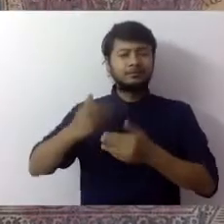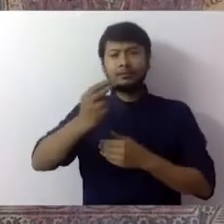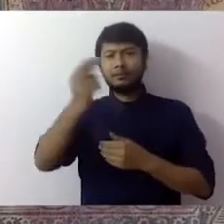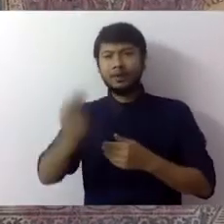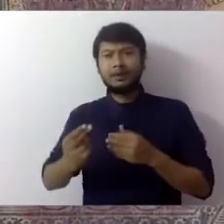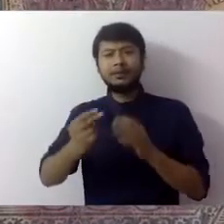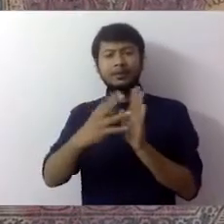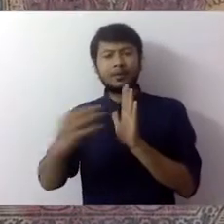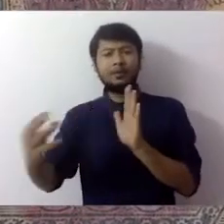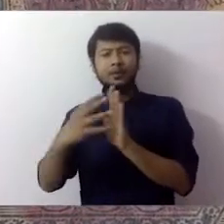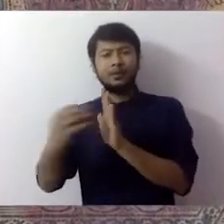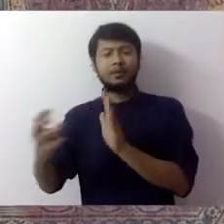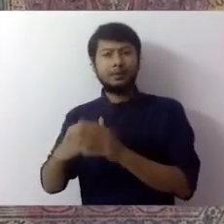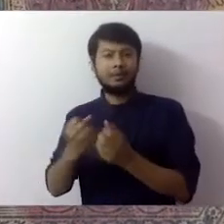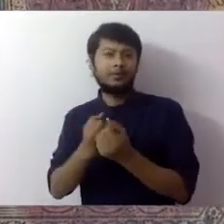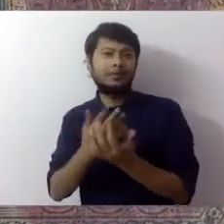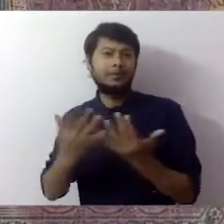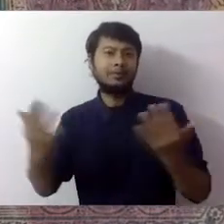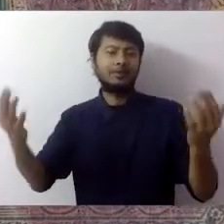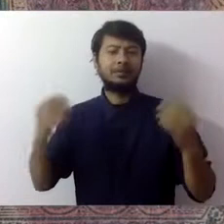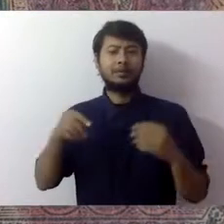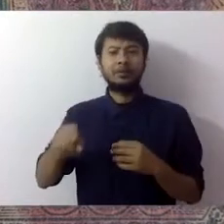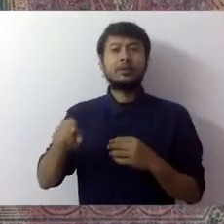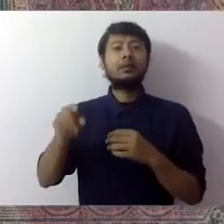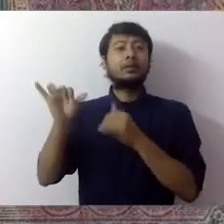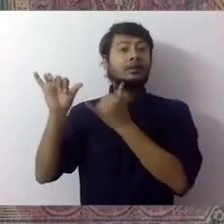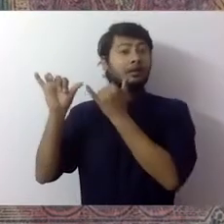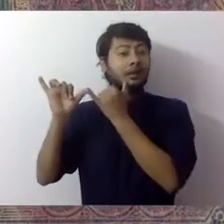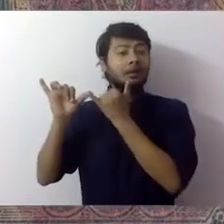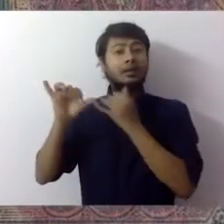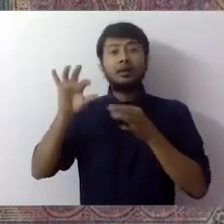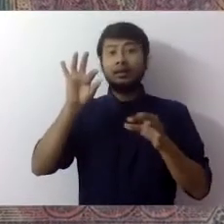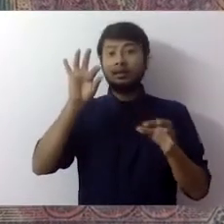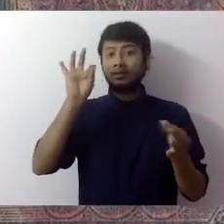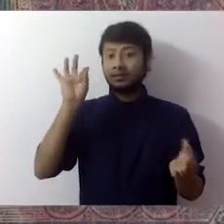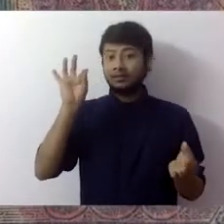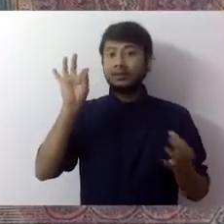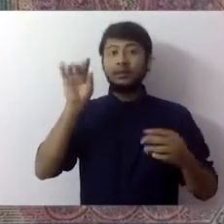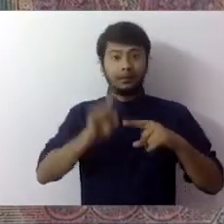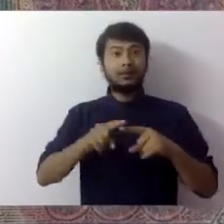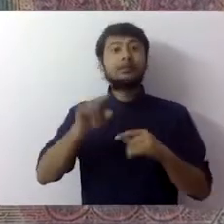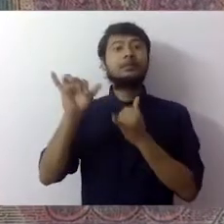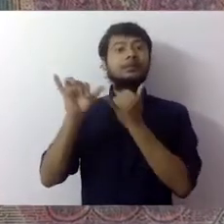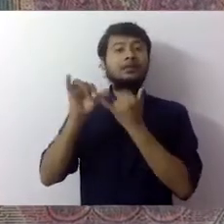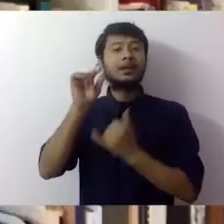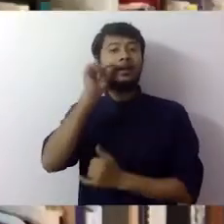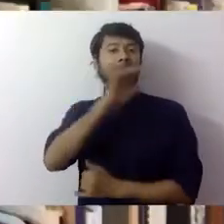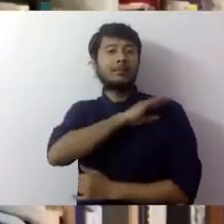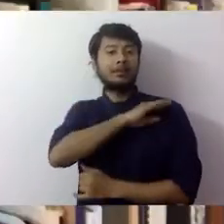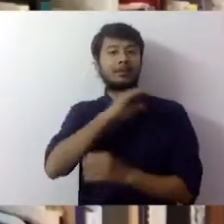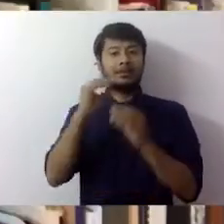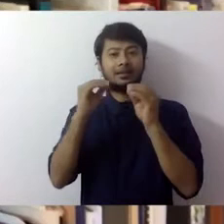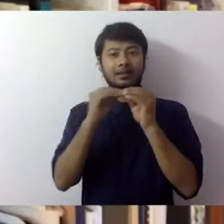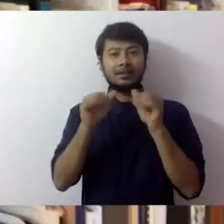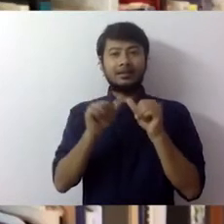Radha and Krishna. The artist here has gone a step further to also add Krishna's brother Balaram and his consort Revati. This